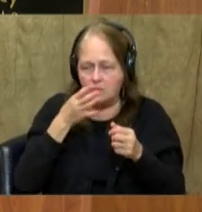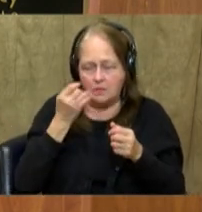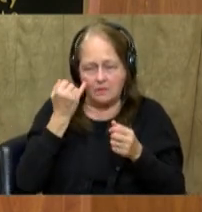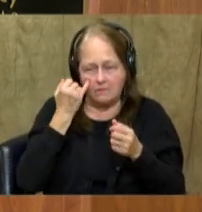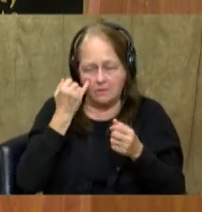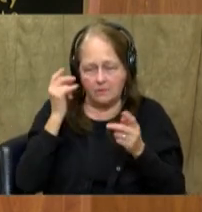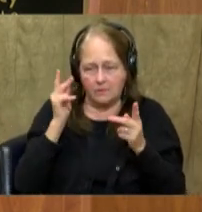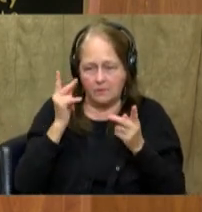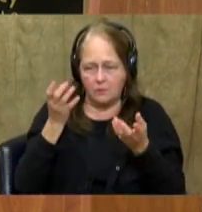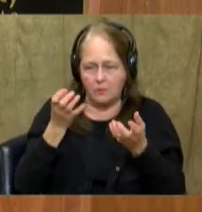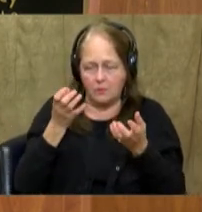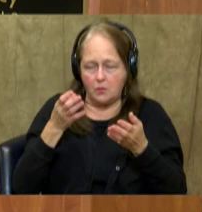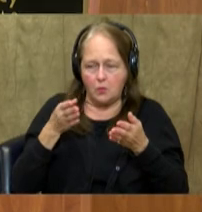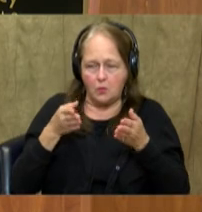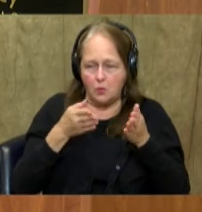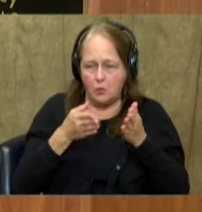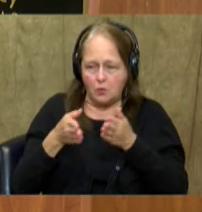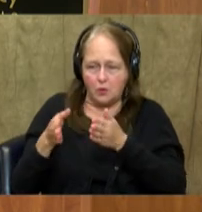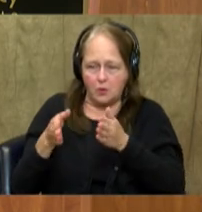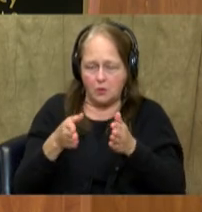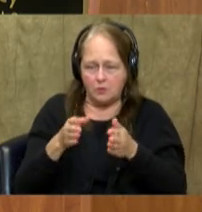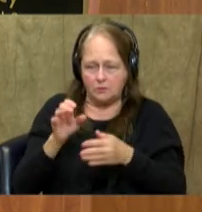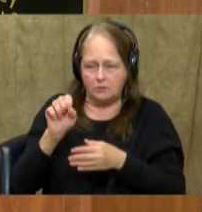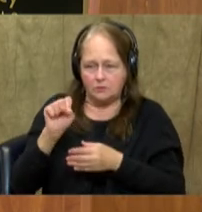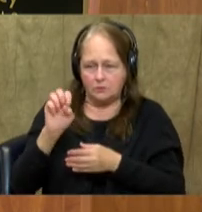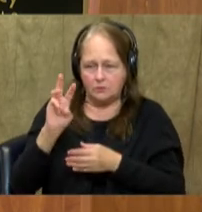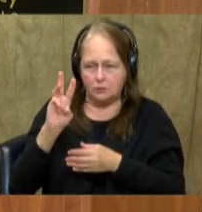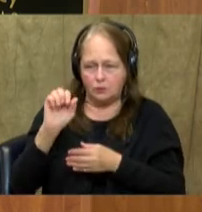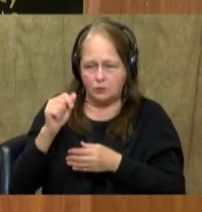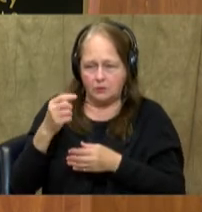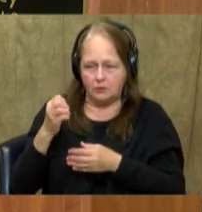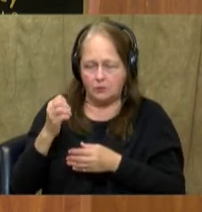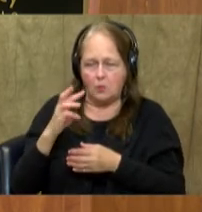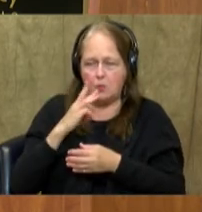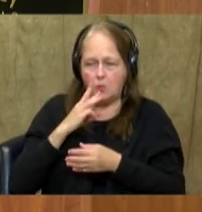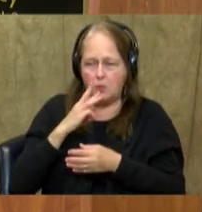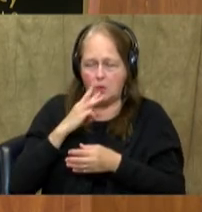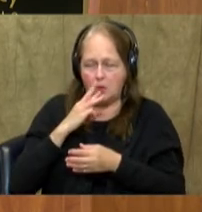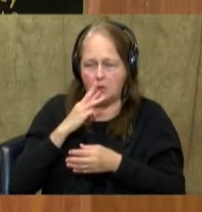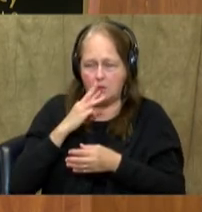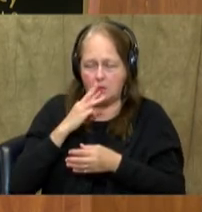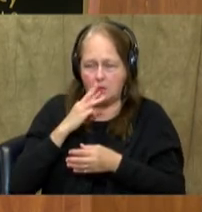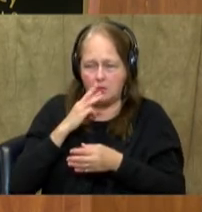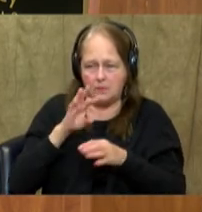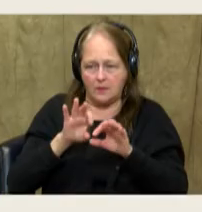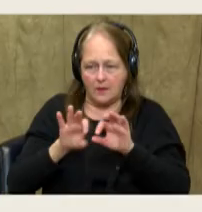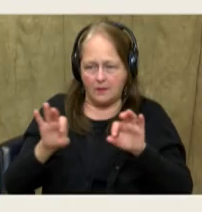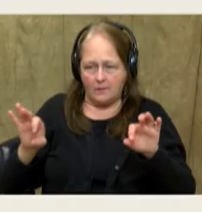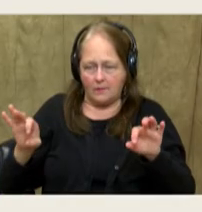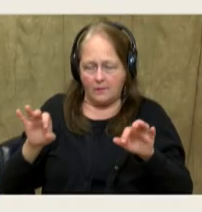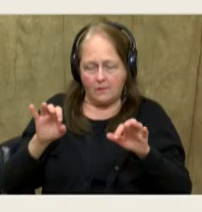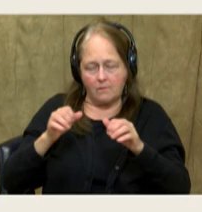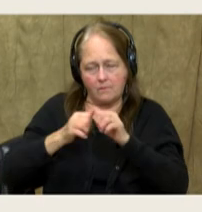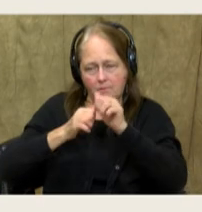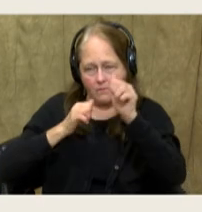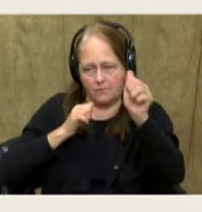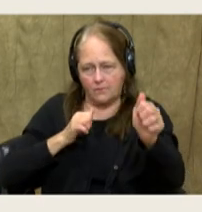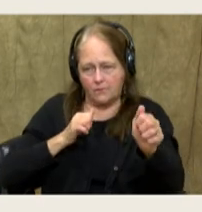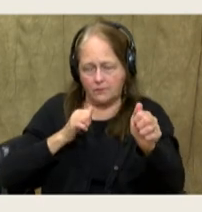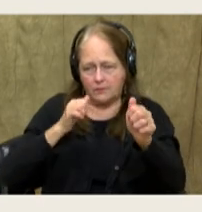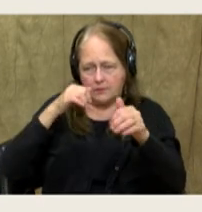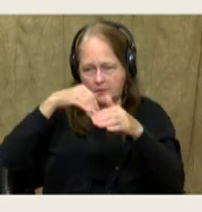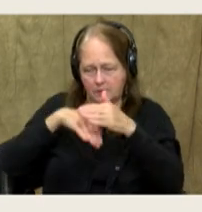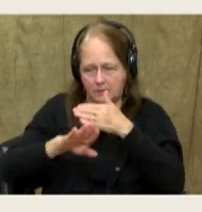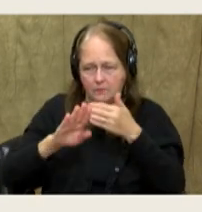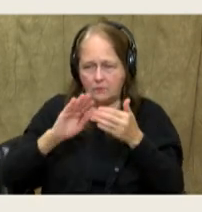So then roads and sewer and water lines have to be built. People are commuting from longer distances coming into the